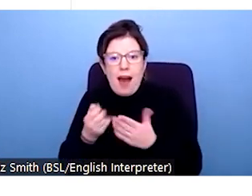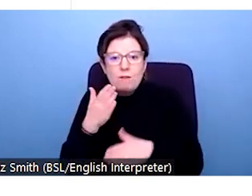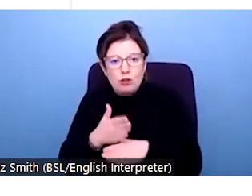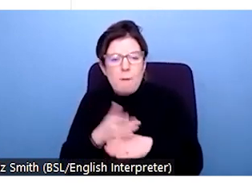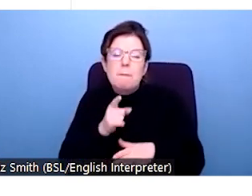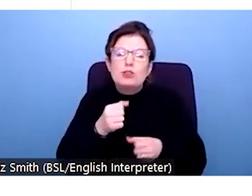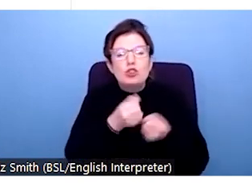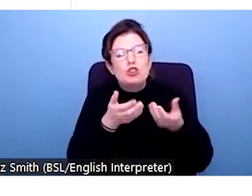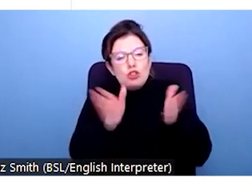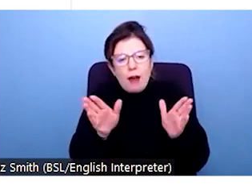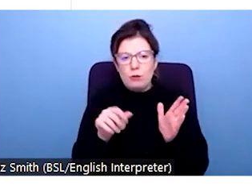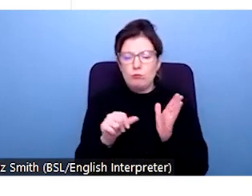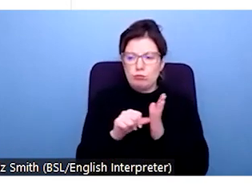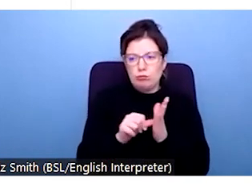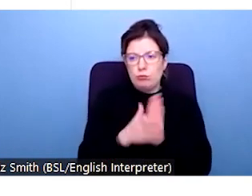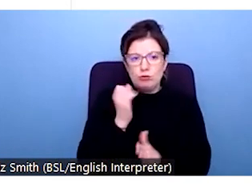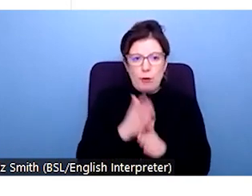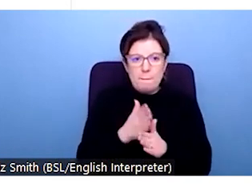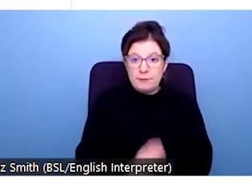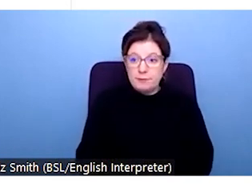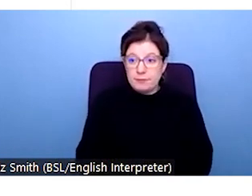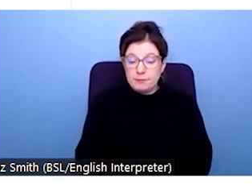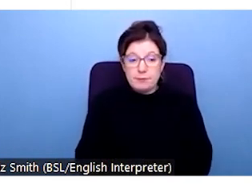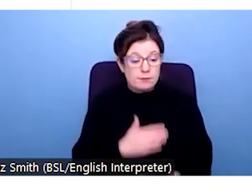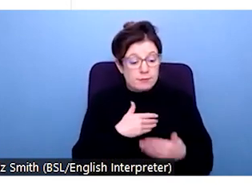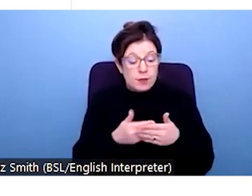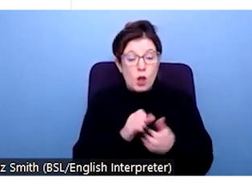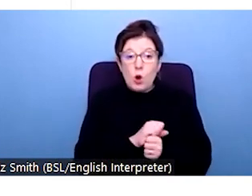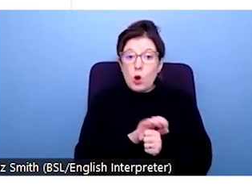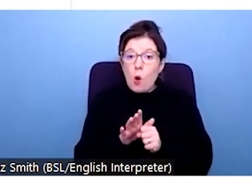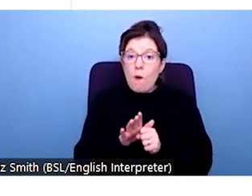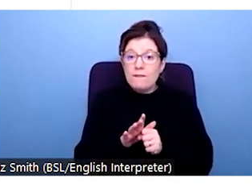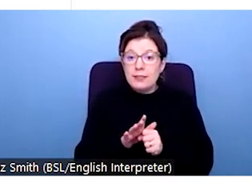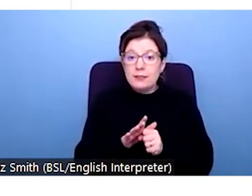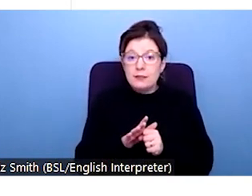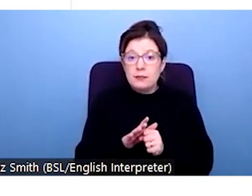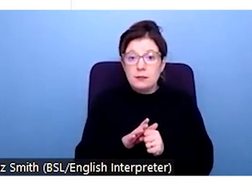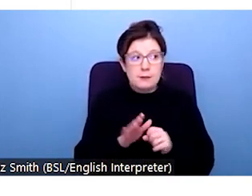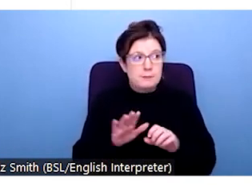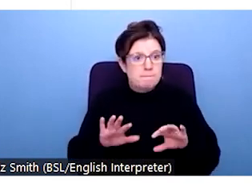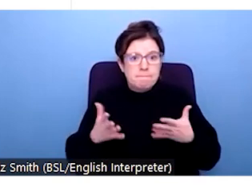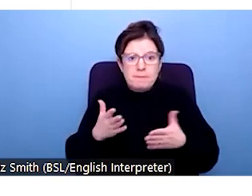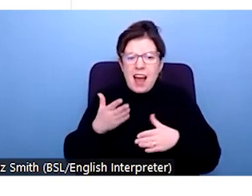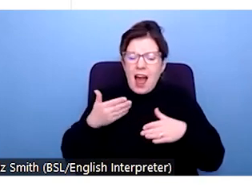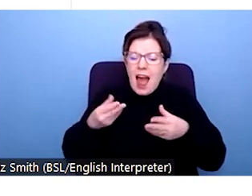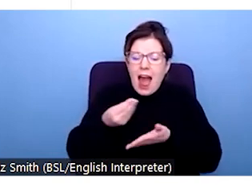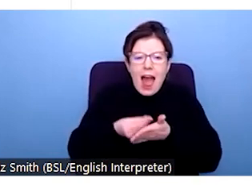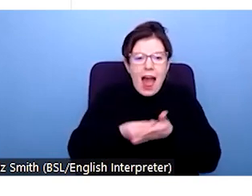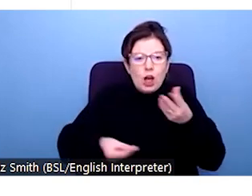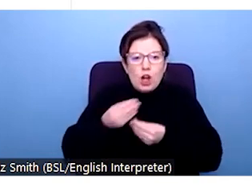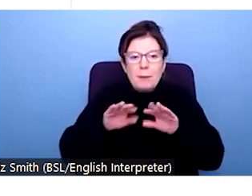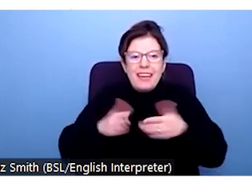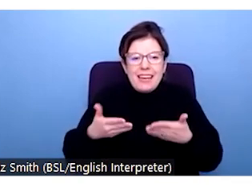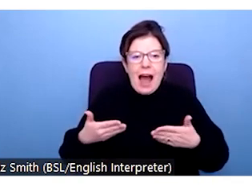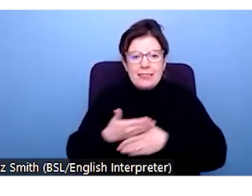Now, in the pandemic, this issue around rising worklessness, economic inactivity has been